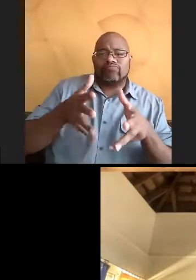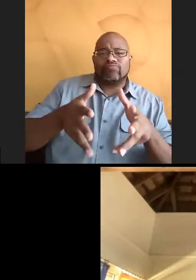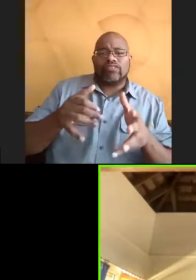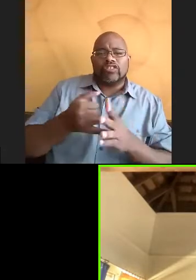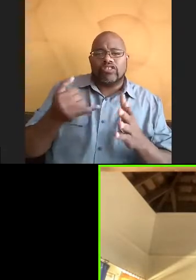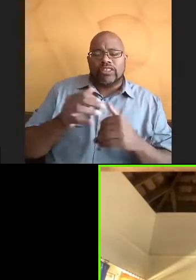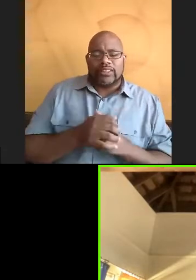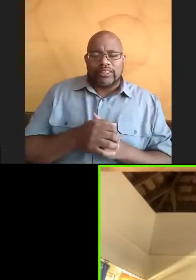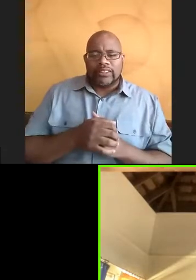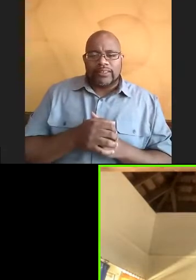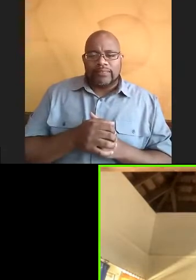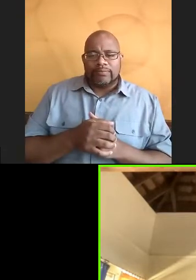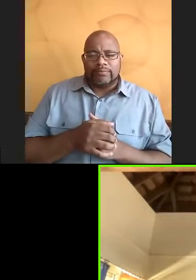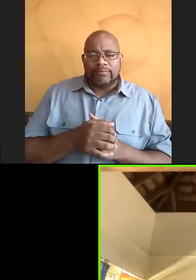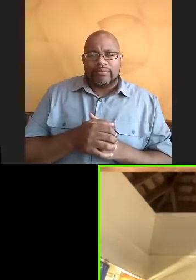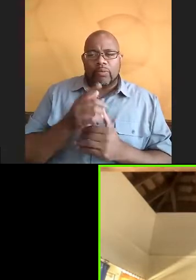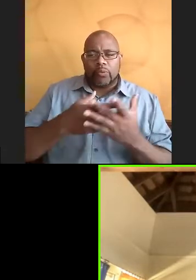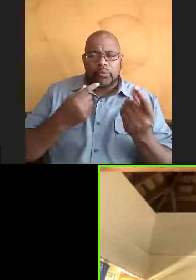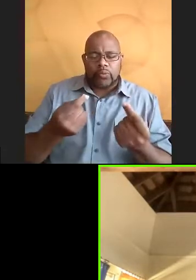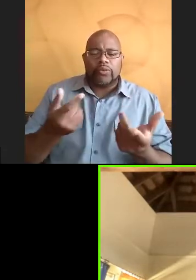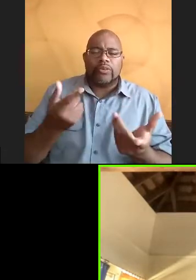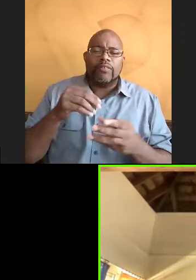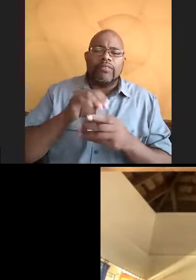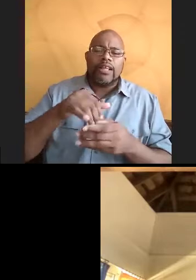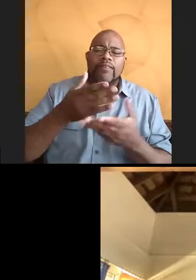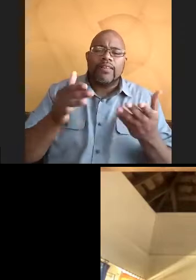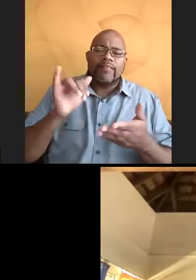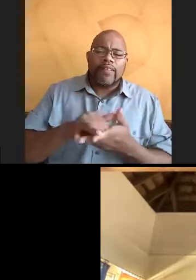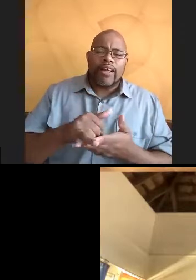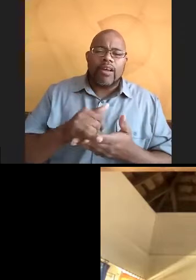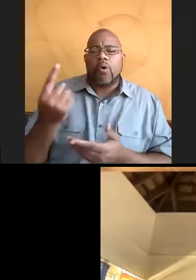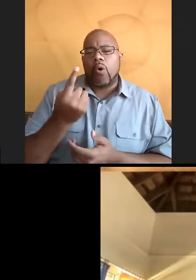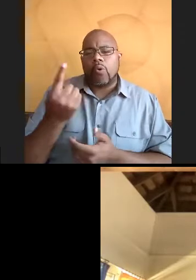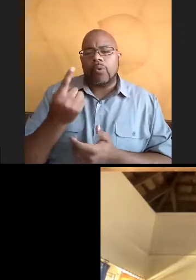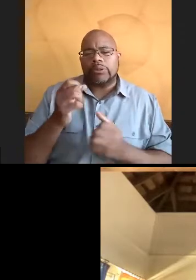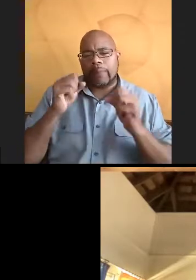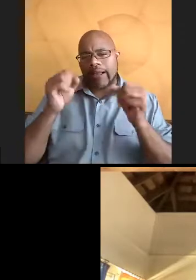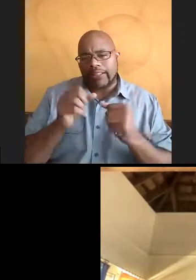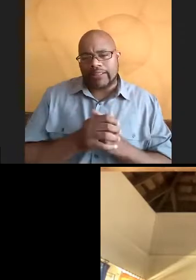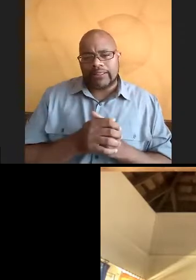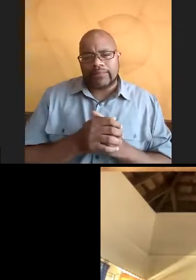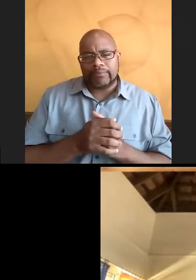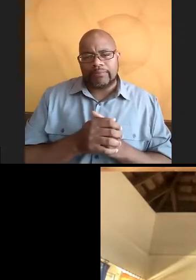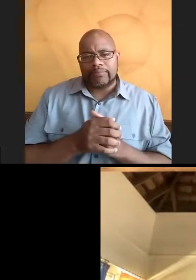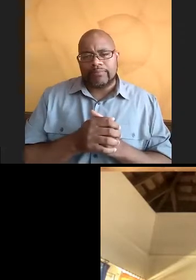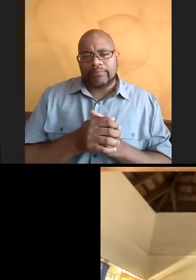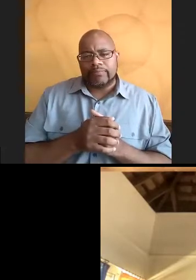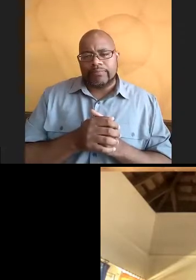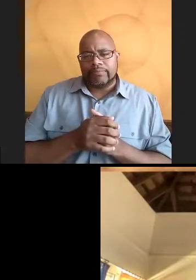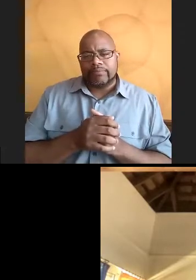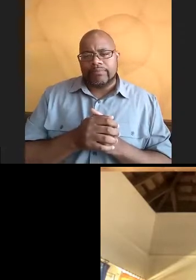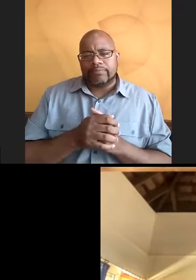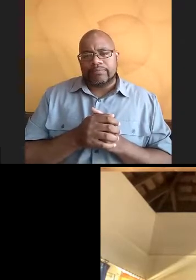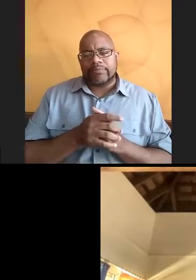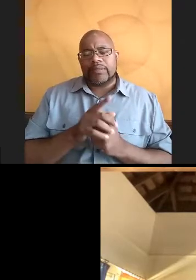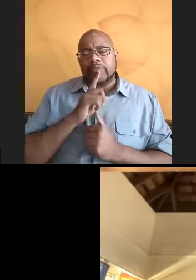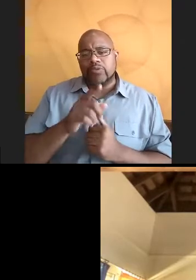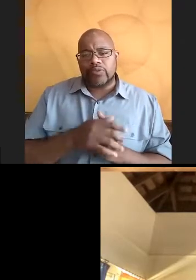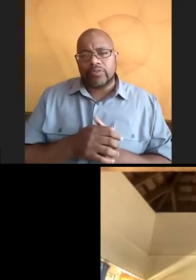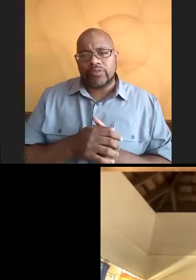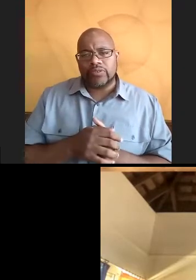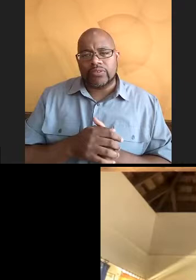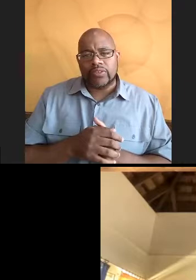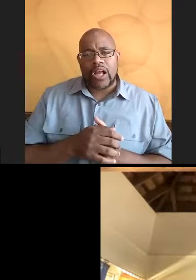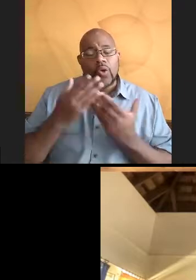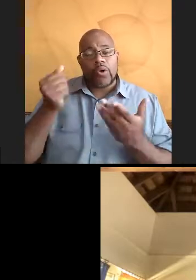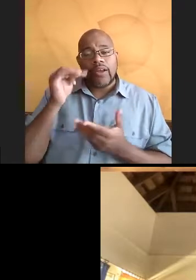like seeing what we're doing and that stuff like that is always amazing. Always amazing. I'm sure. I